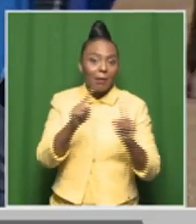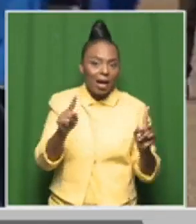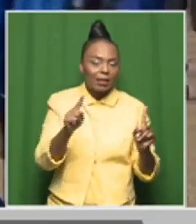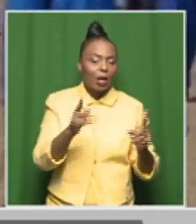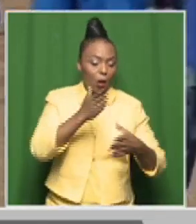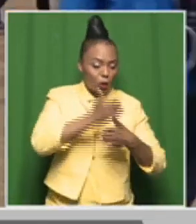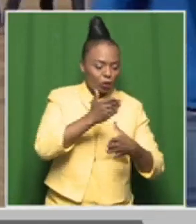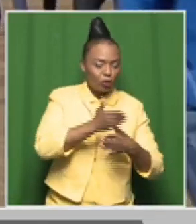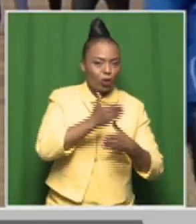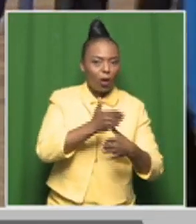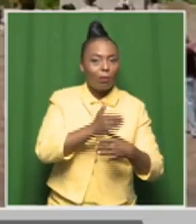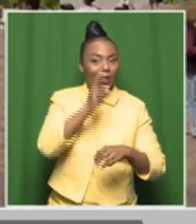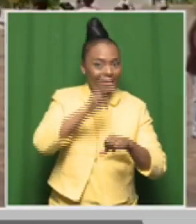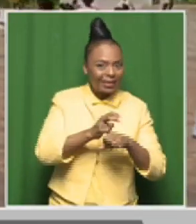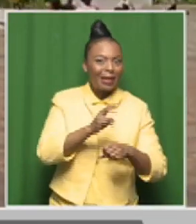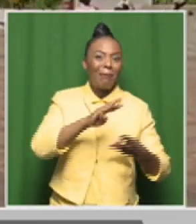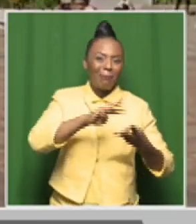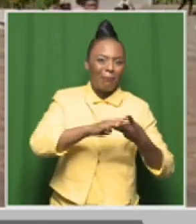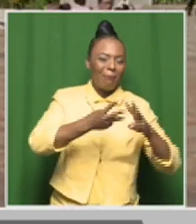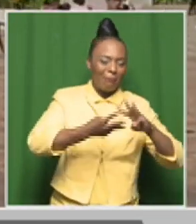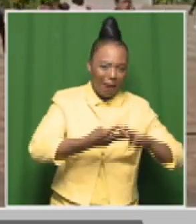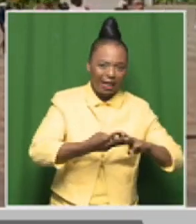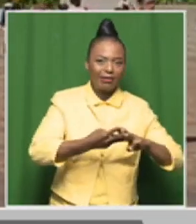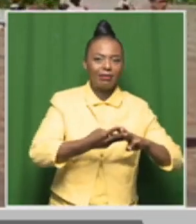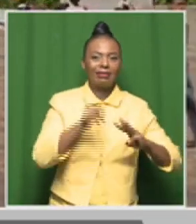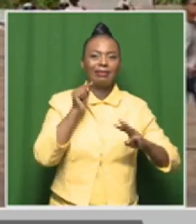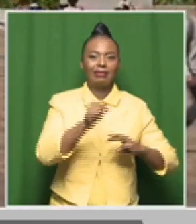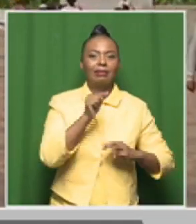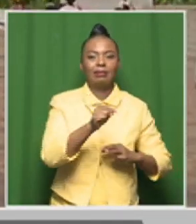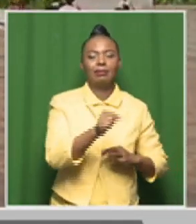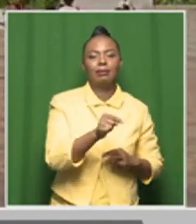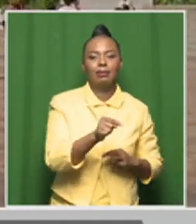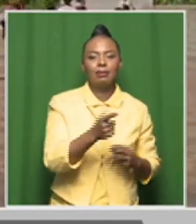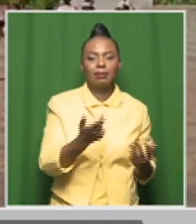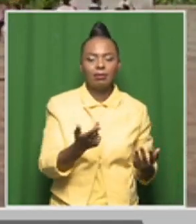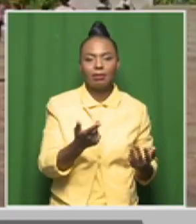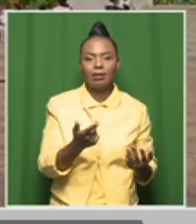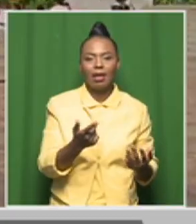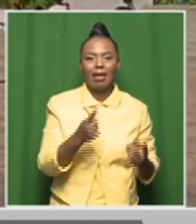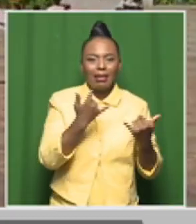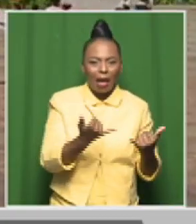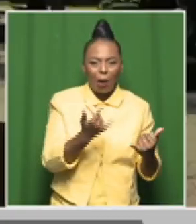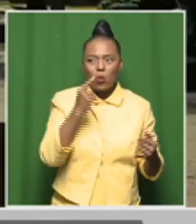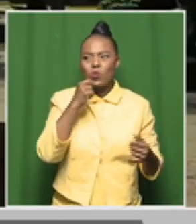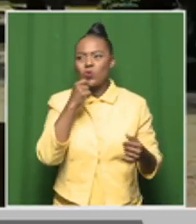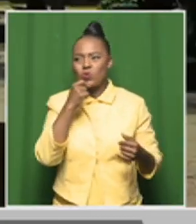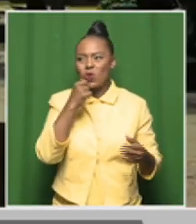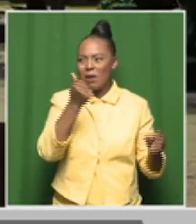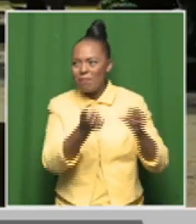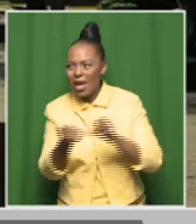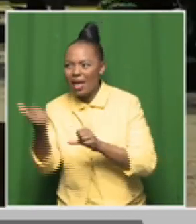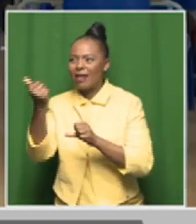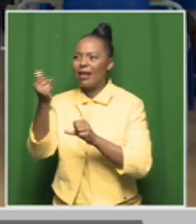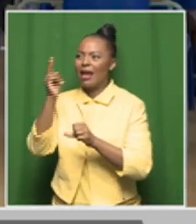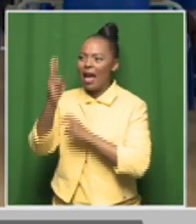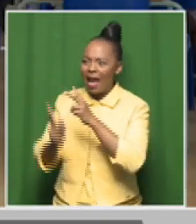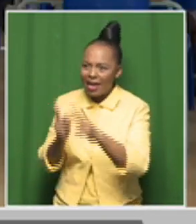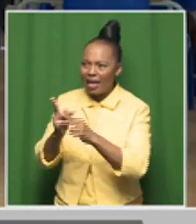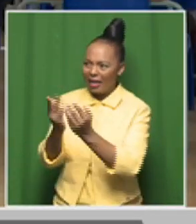job or vocational, requires maths of skills of some kind, which they then have to go back and redo,